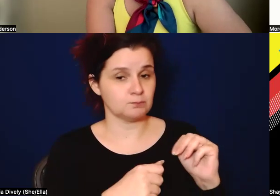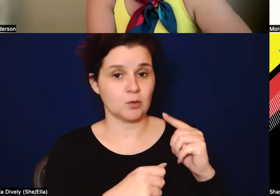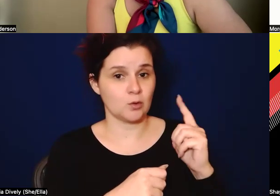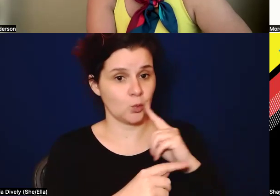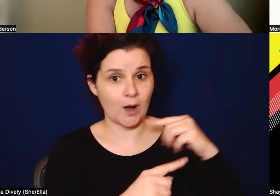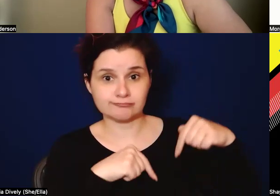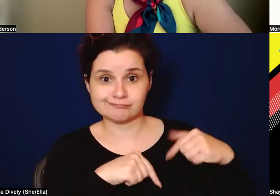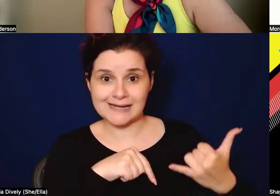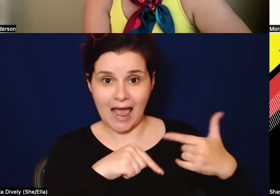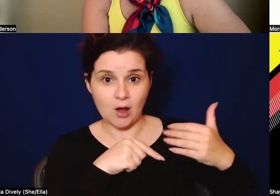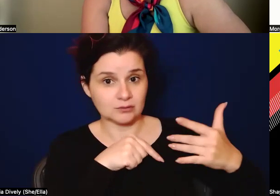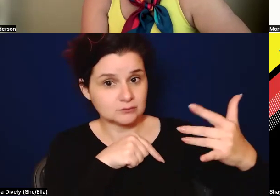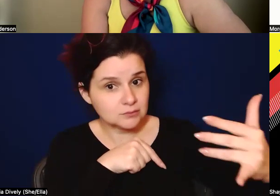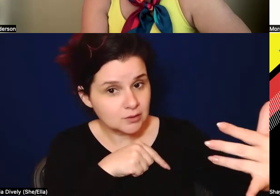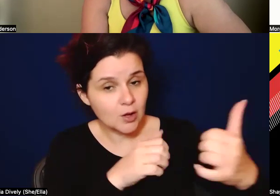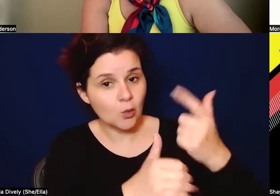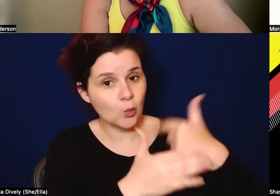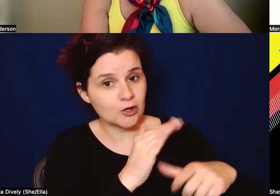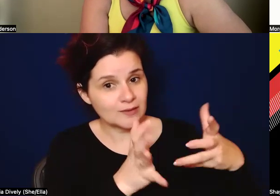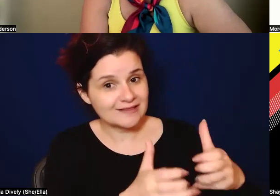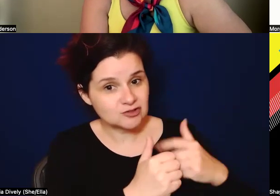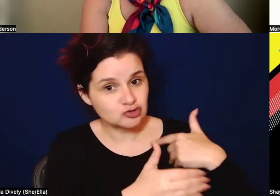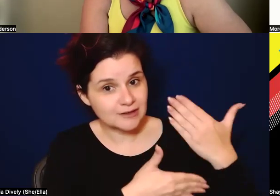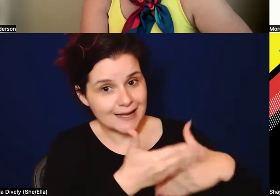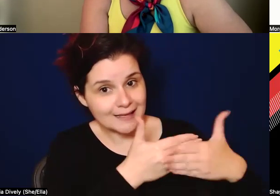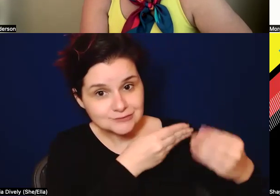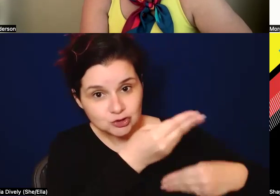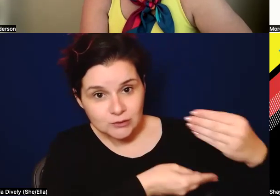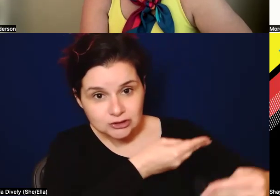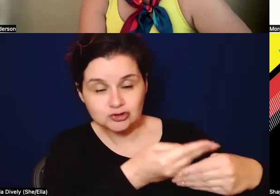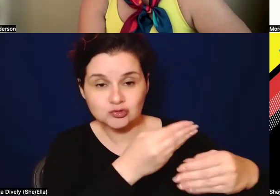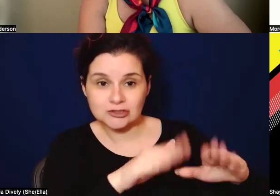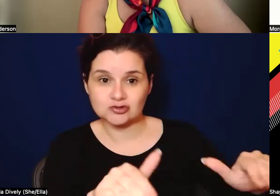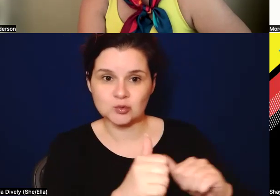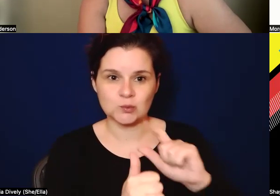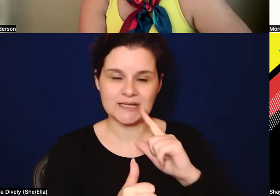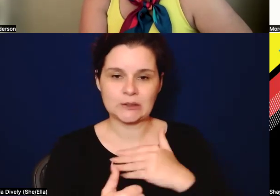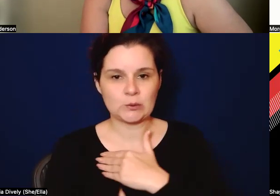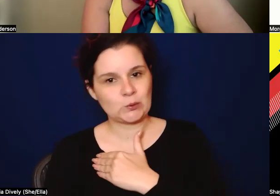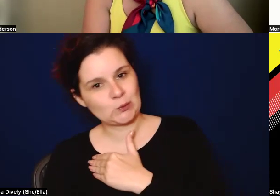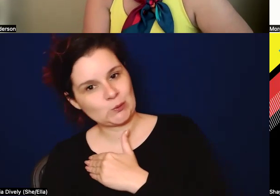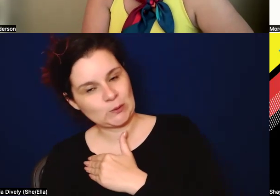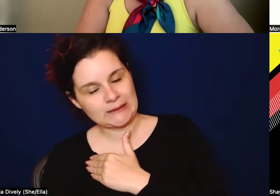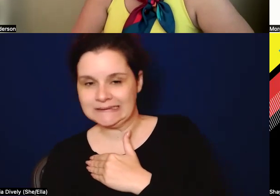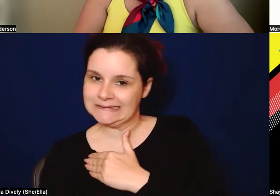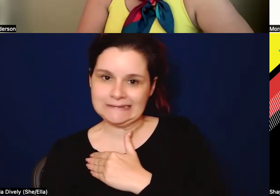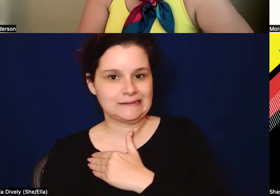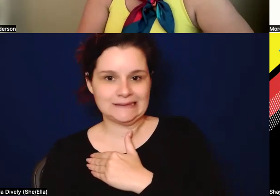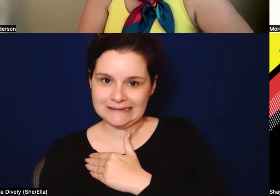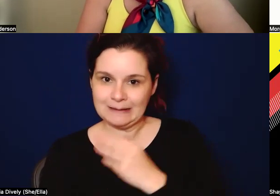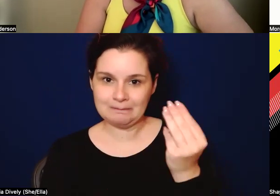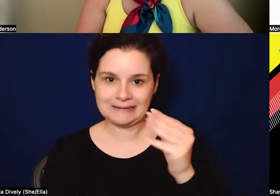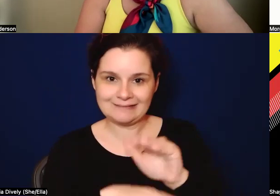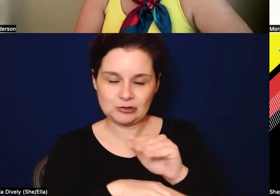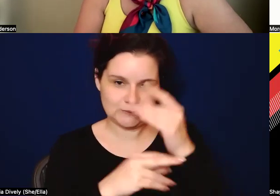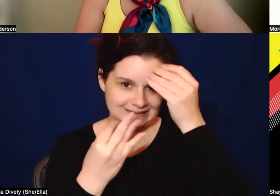head? What are we hoping to leave to our children, to the next generations? It's a little bit heavy for a Monday afternoon to consider that, but I